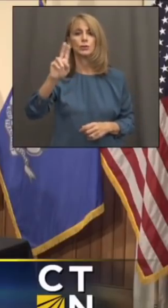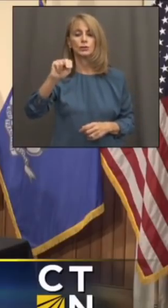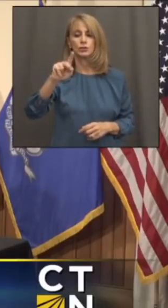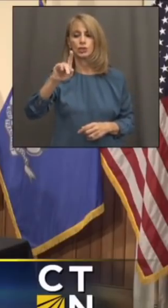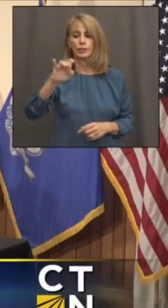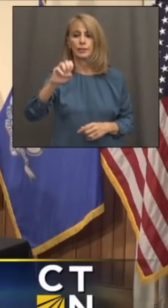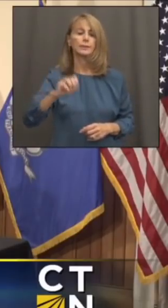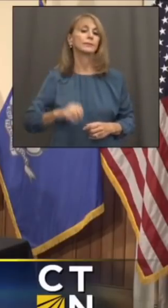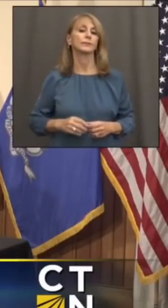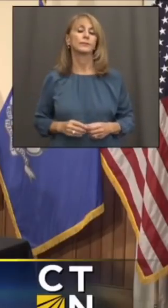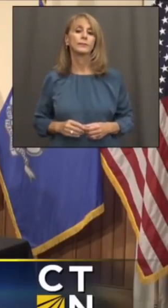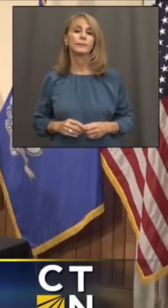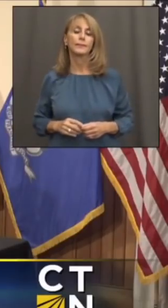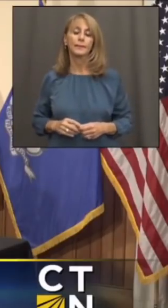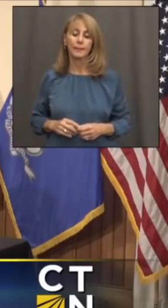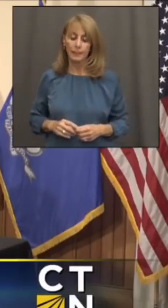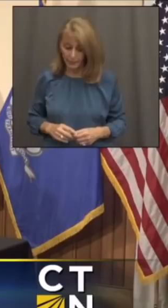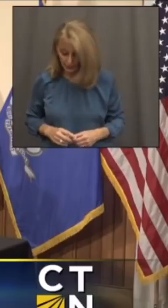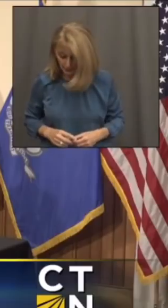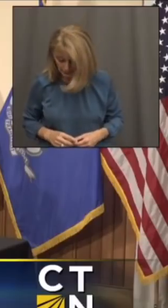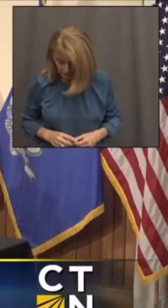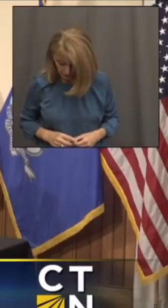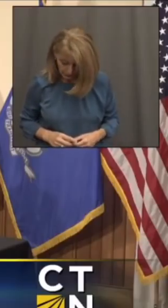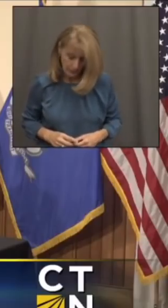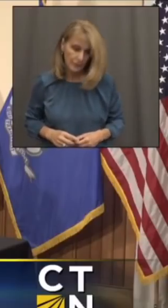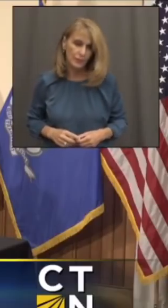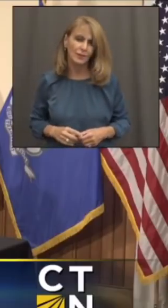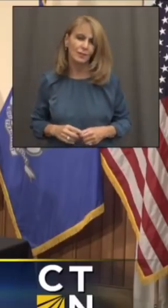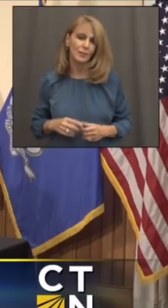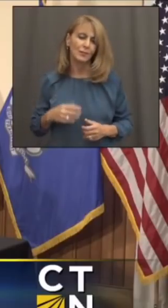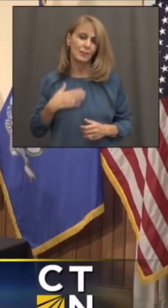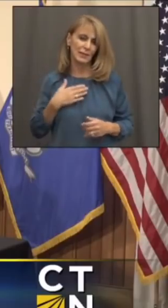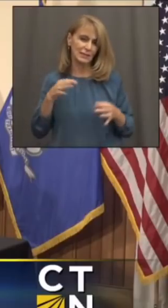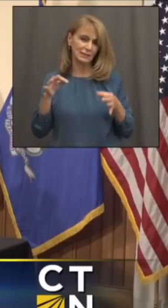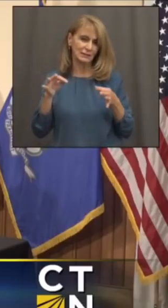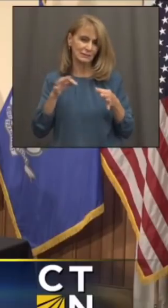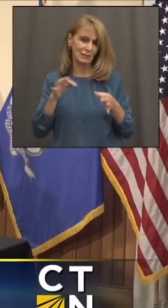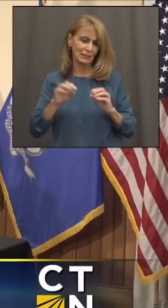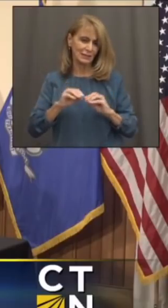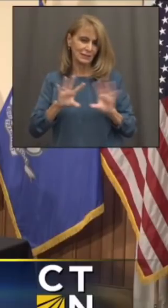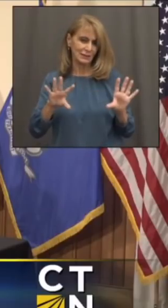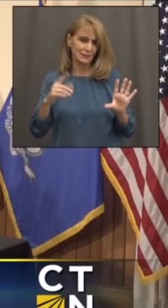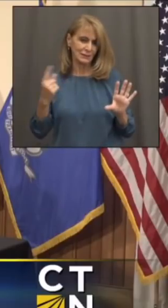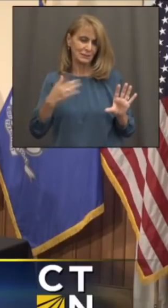Thanks, Max. I had a quick clarification for Mr. Mitchell there.